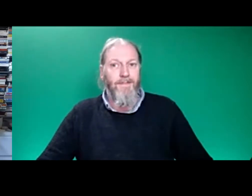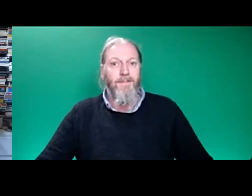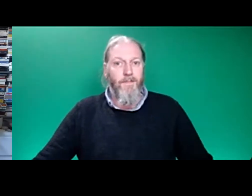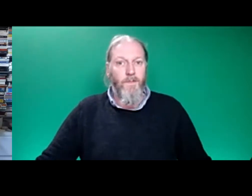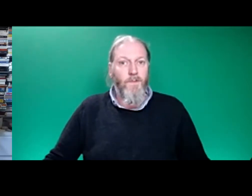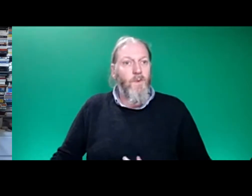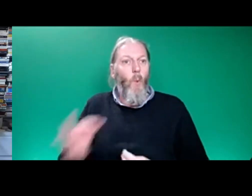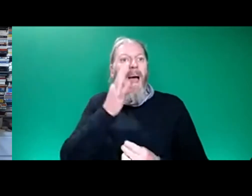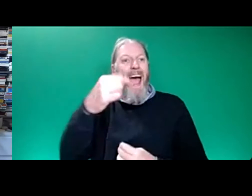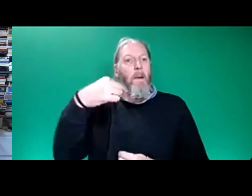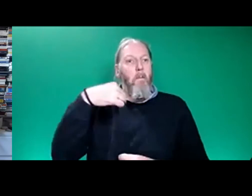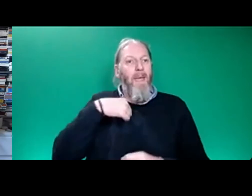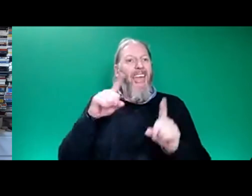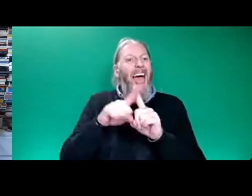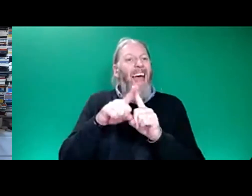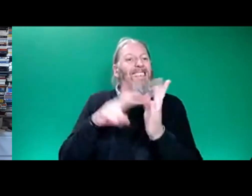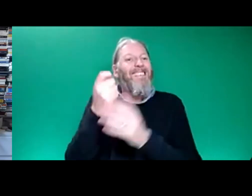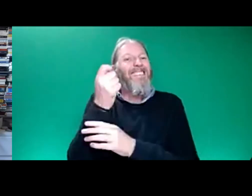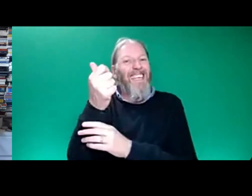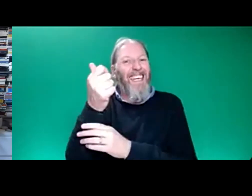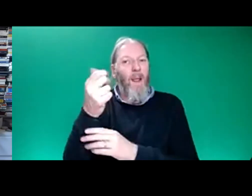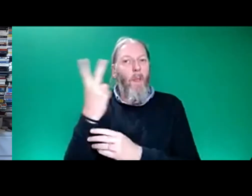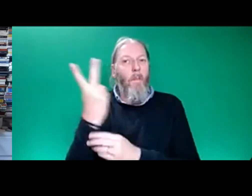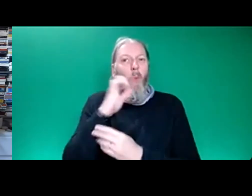I'll just need you to swap your spotlight in between you.